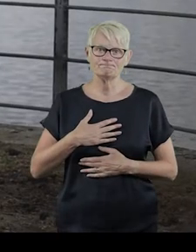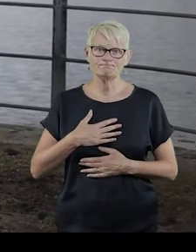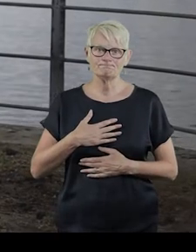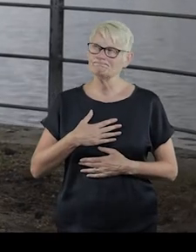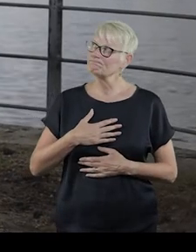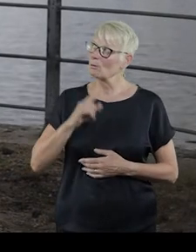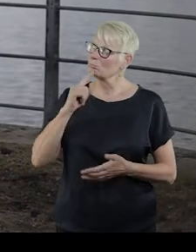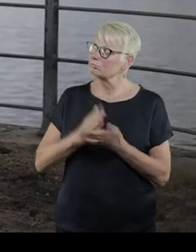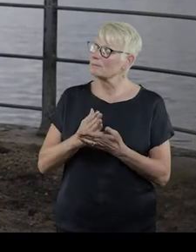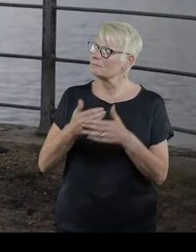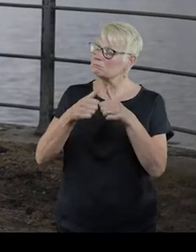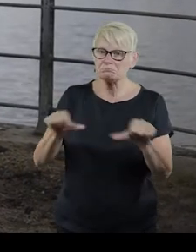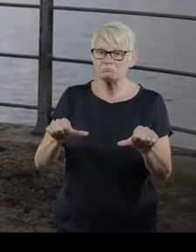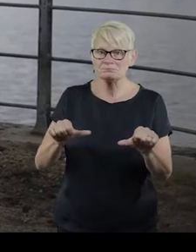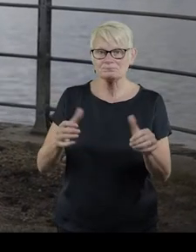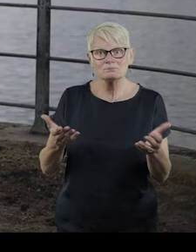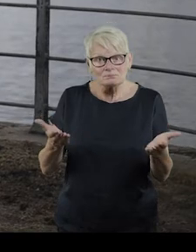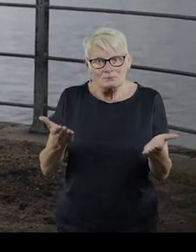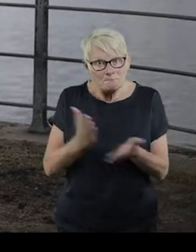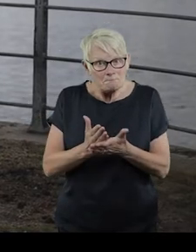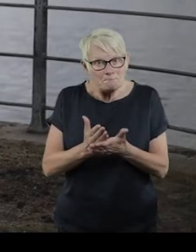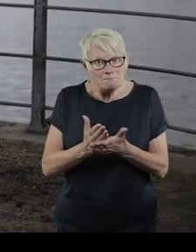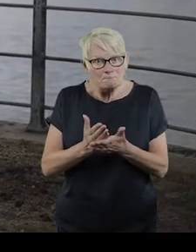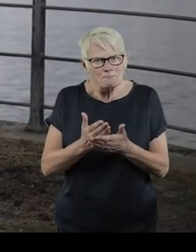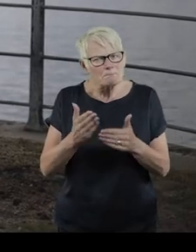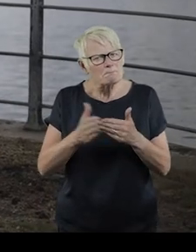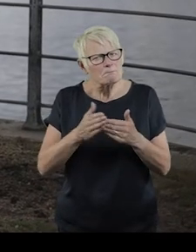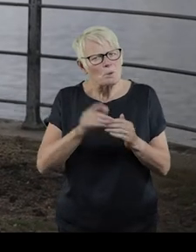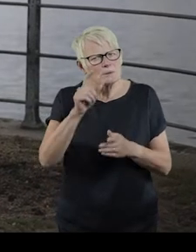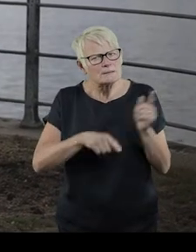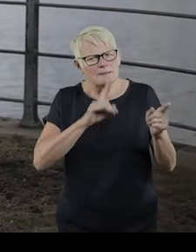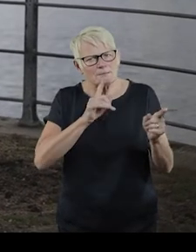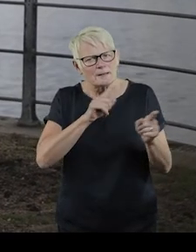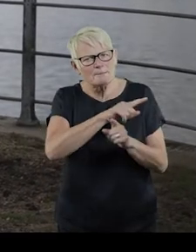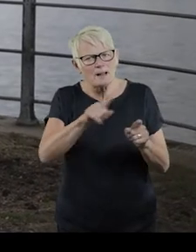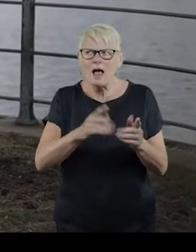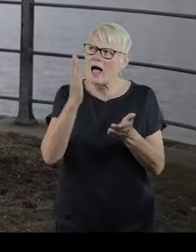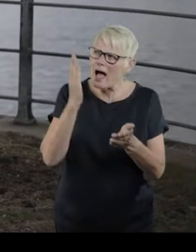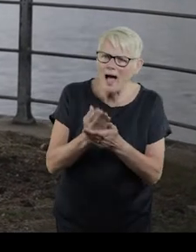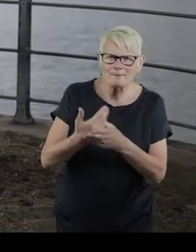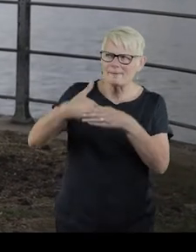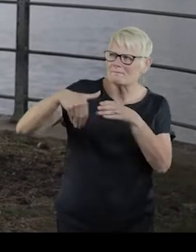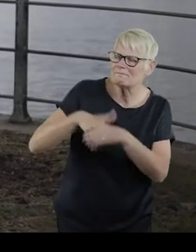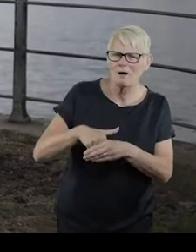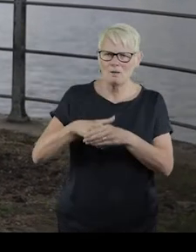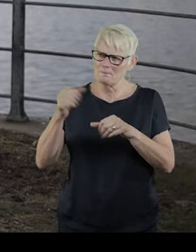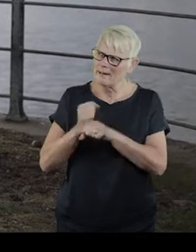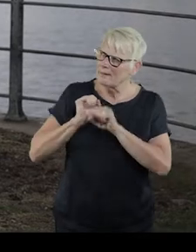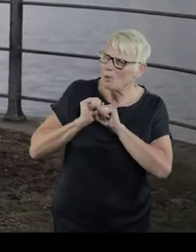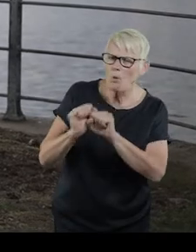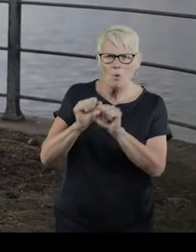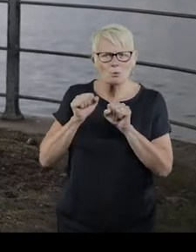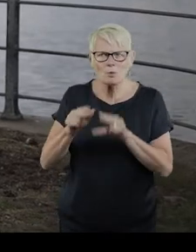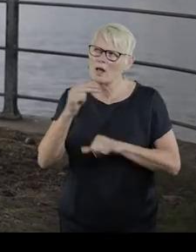Did any of the promises come true? Are there more disabled people sitting at those tables, making at their